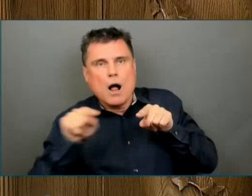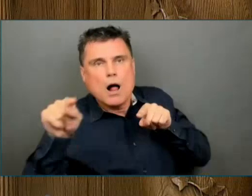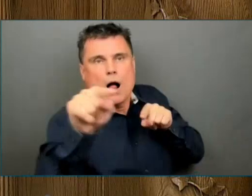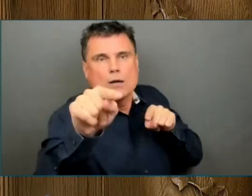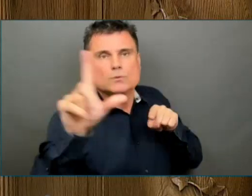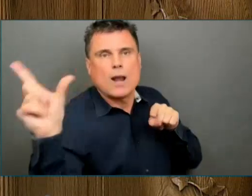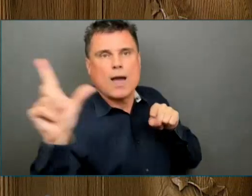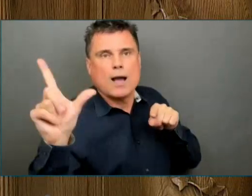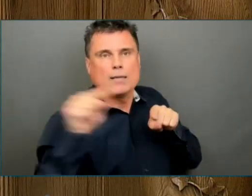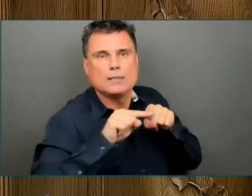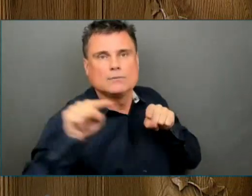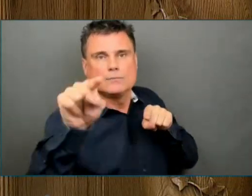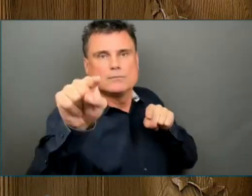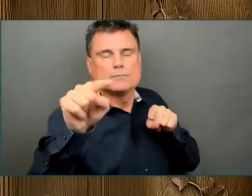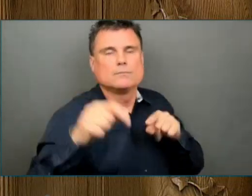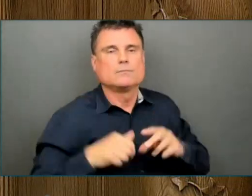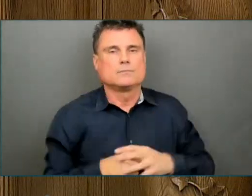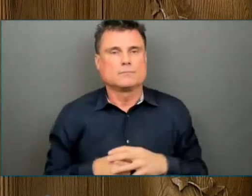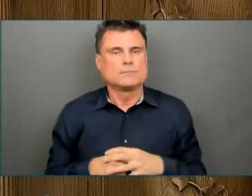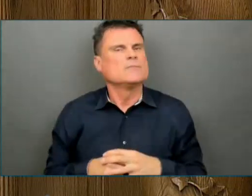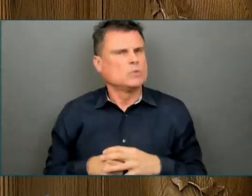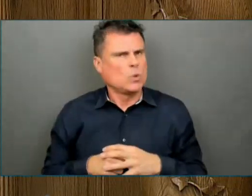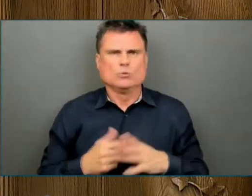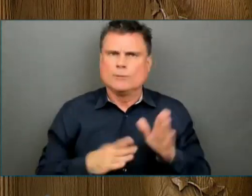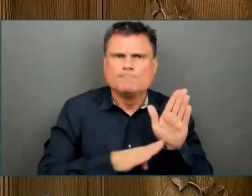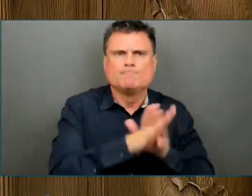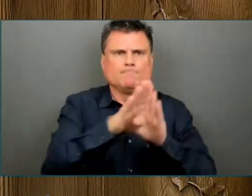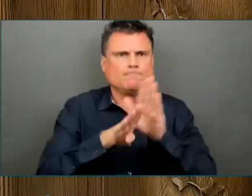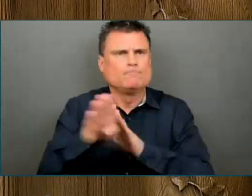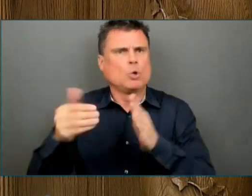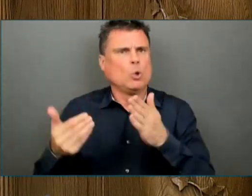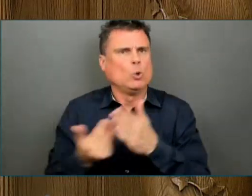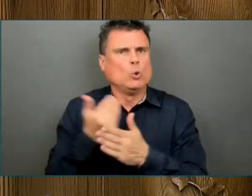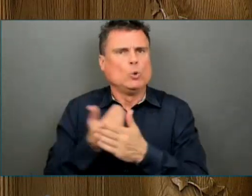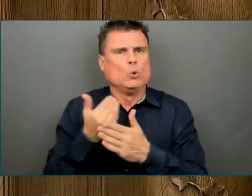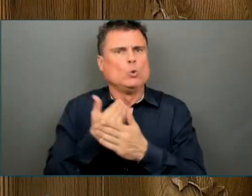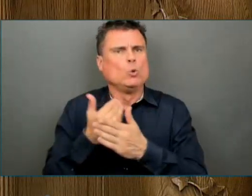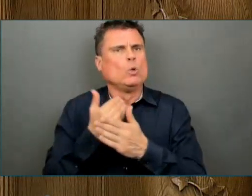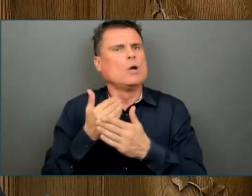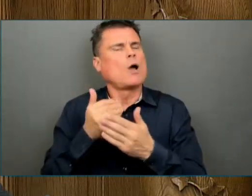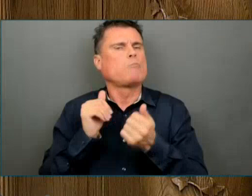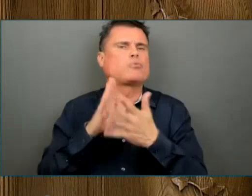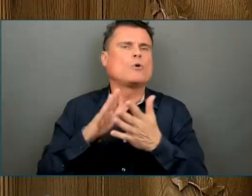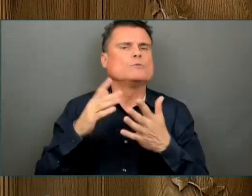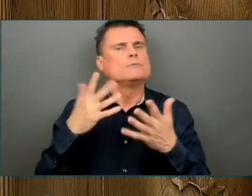construction of Canada's next polar icebreaker back to BC shipyards.